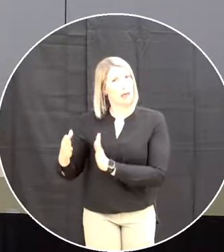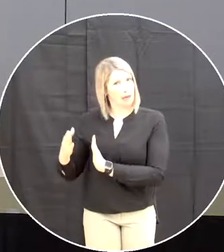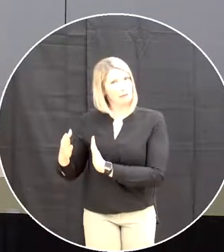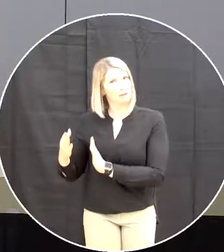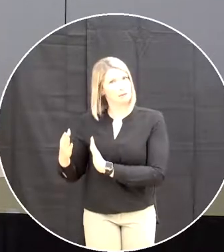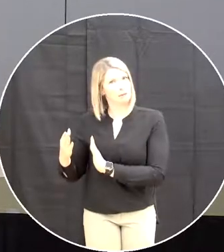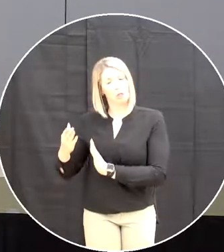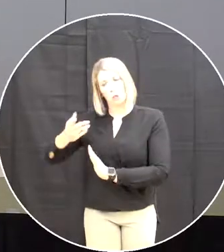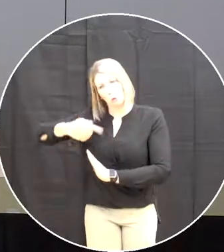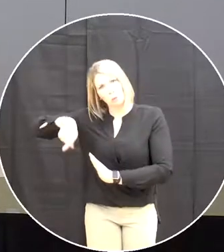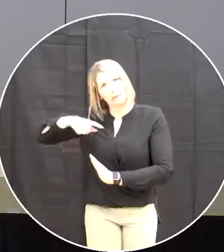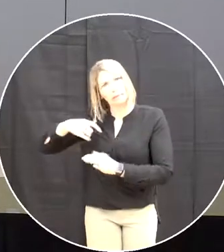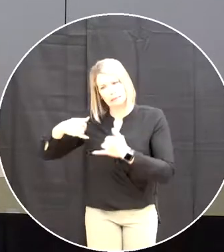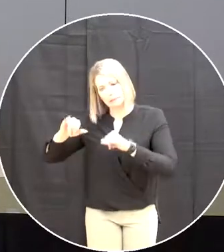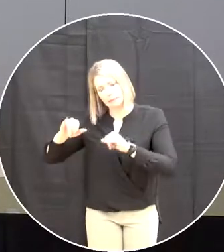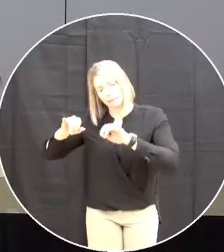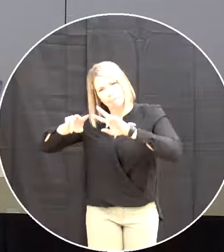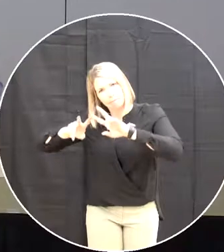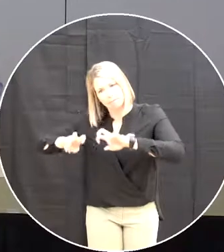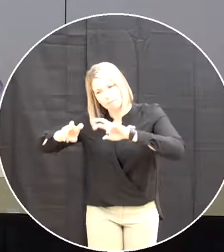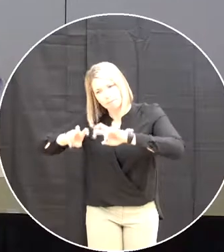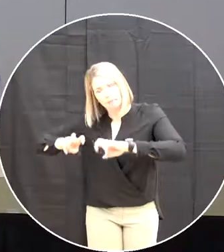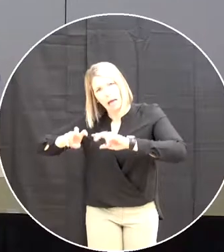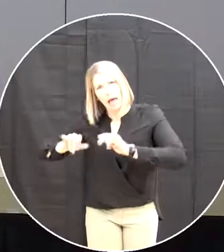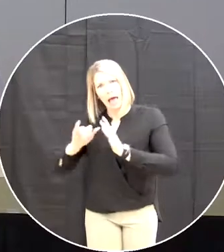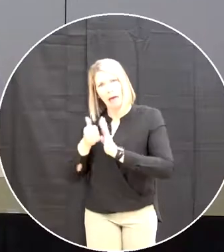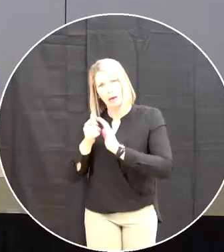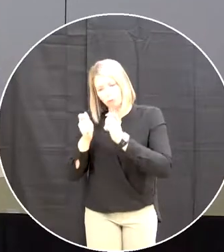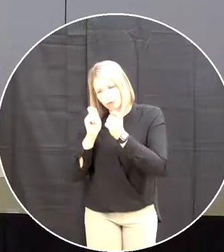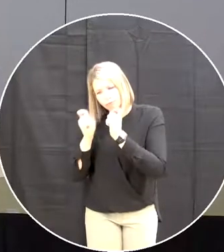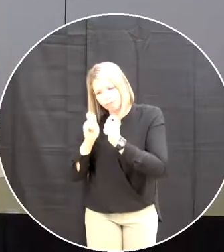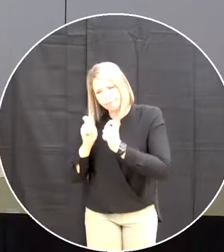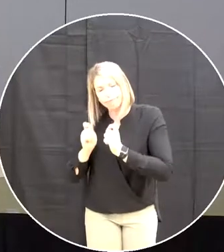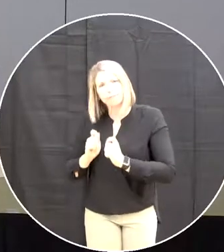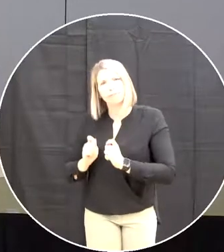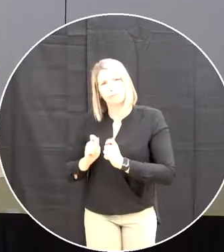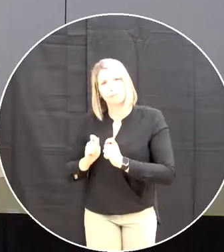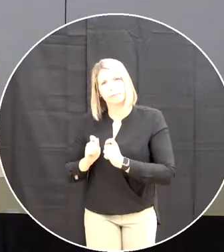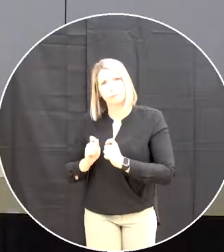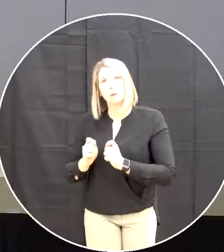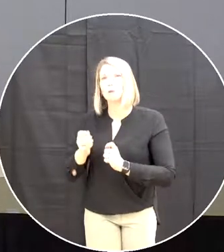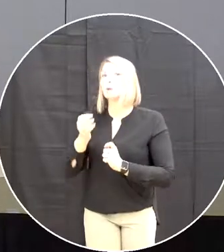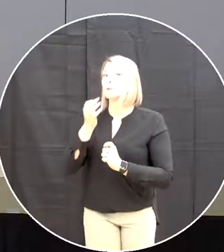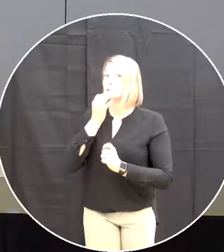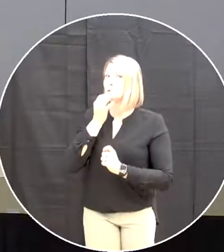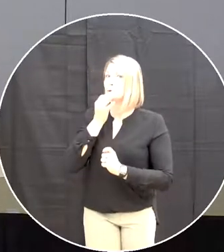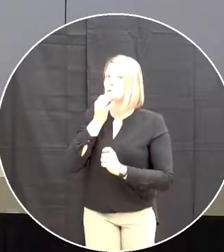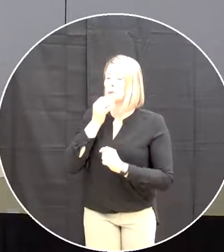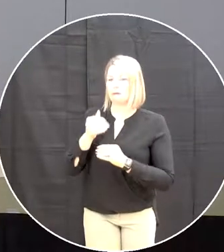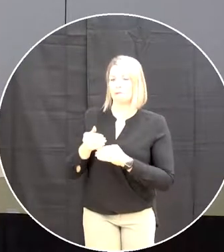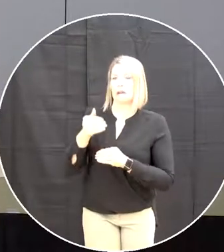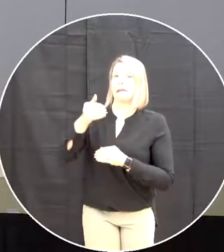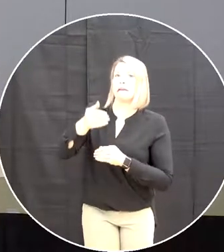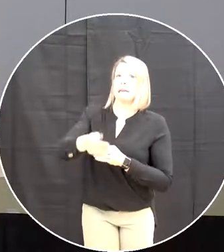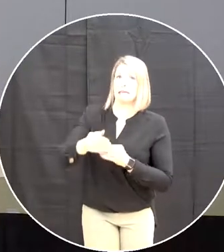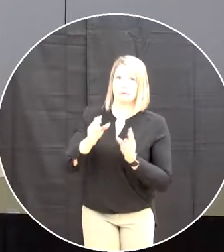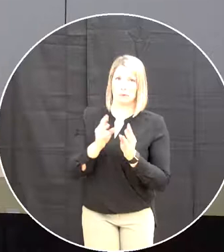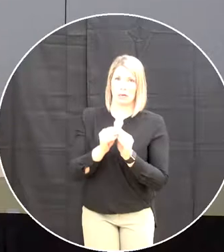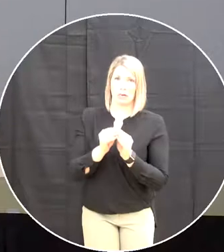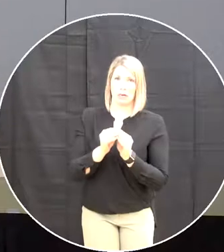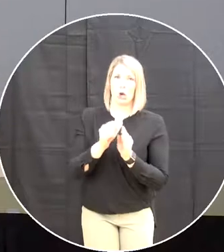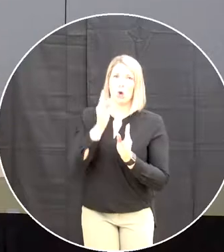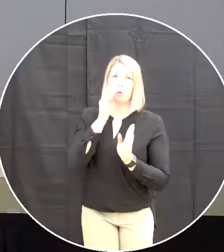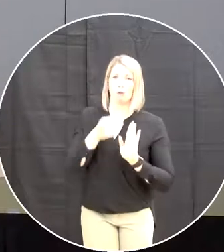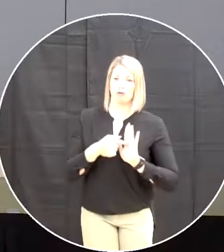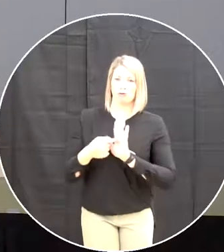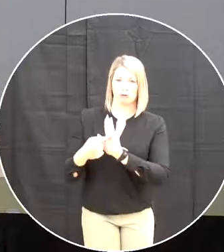it and suggesting changes or whatever and that will be up for approval at our next meeting